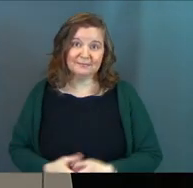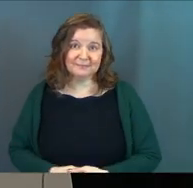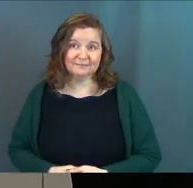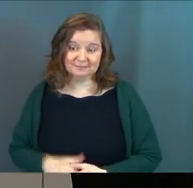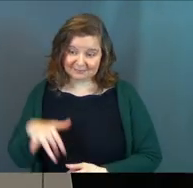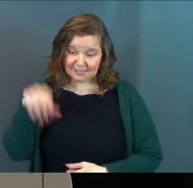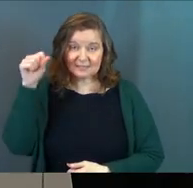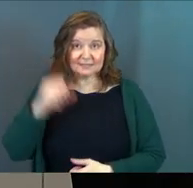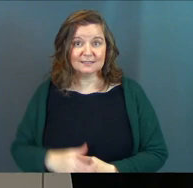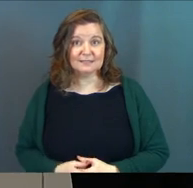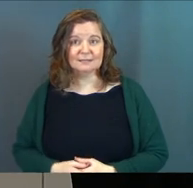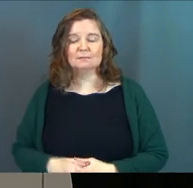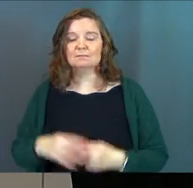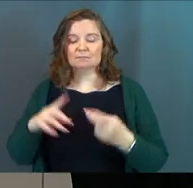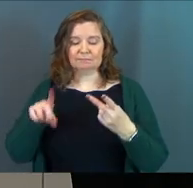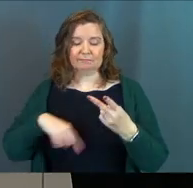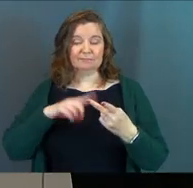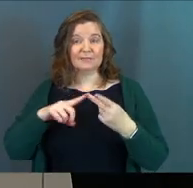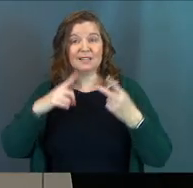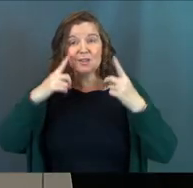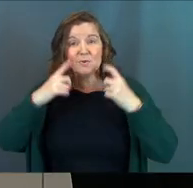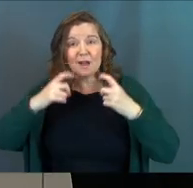Yes, he cried.